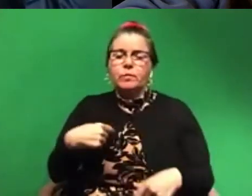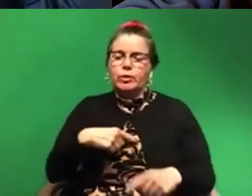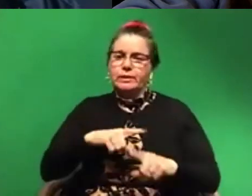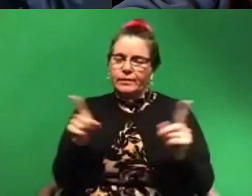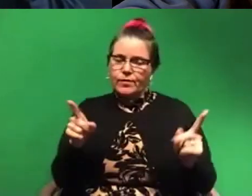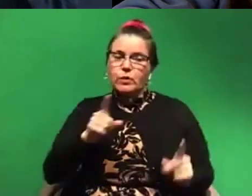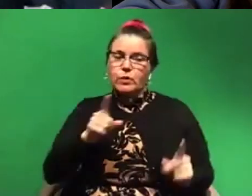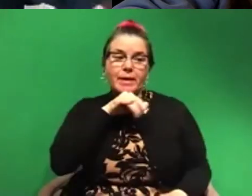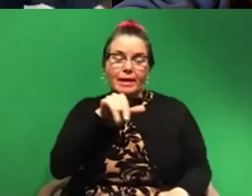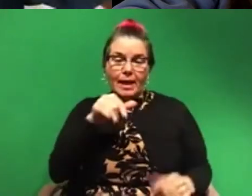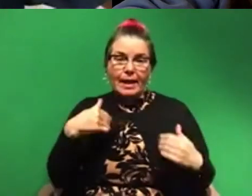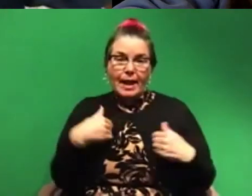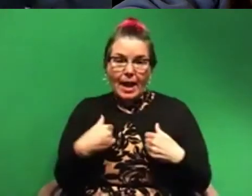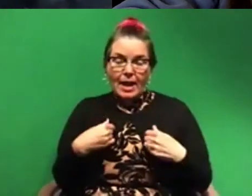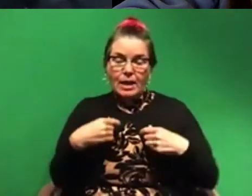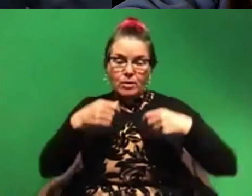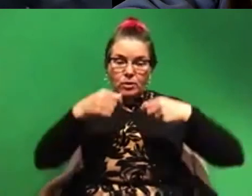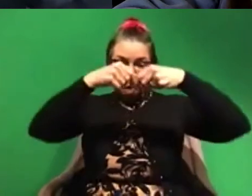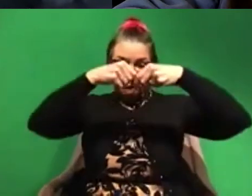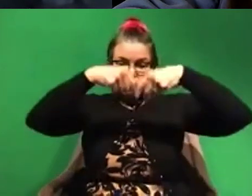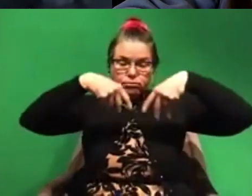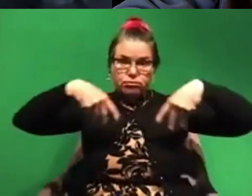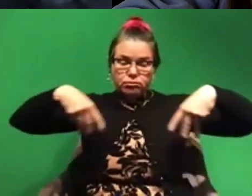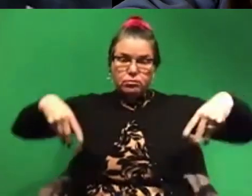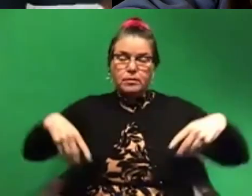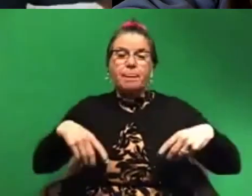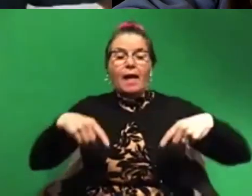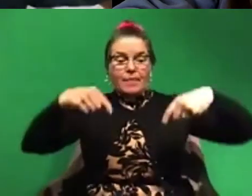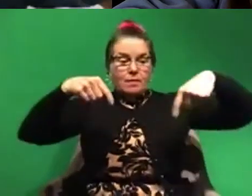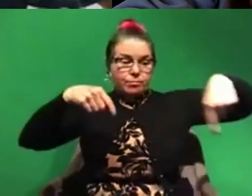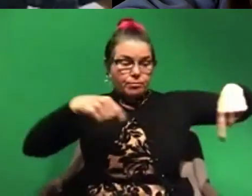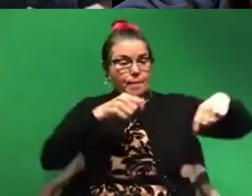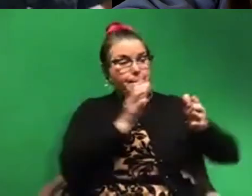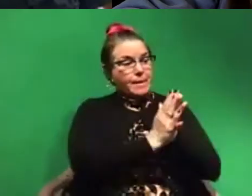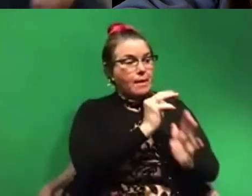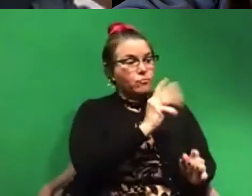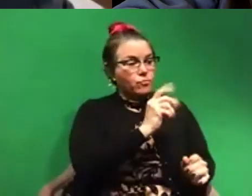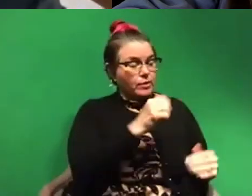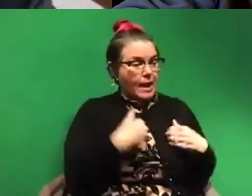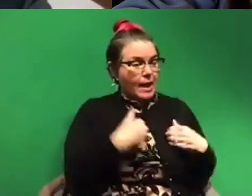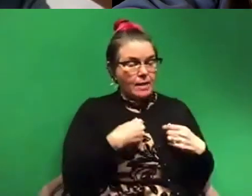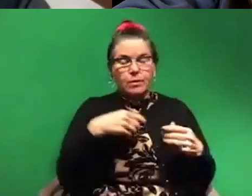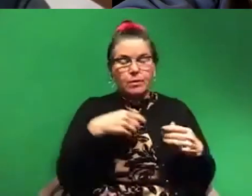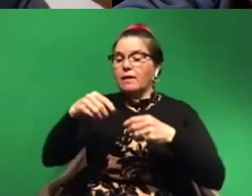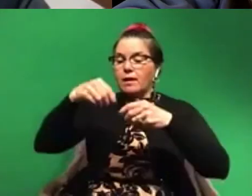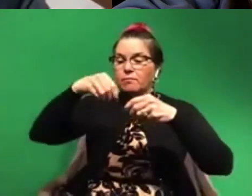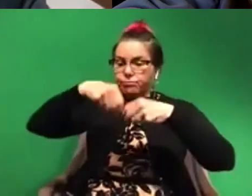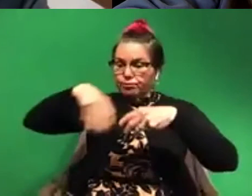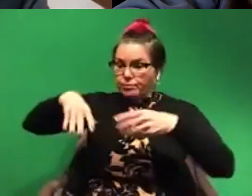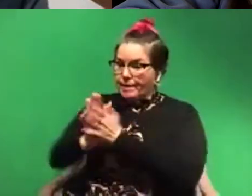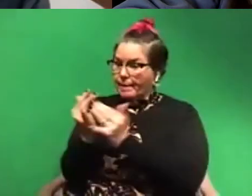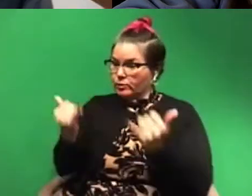animals that were reproducing then, and then there's a strain that became the marine mammals and a strain that became, for instance, today's pigs, um,